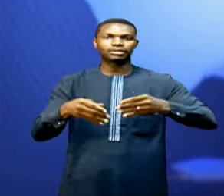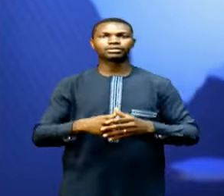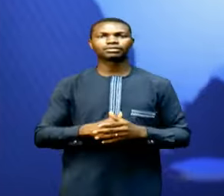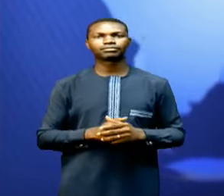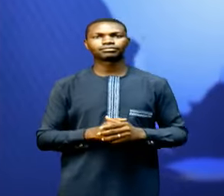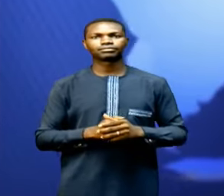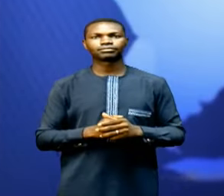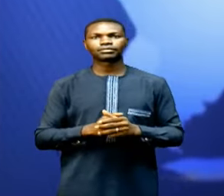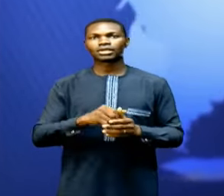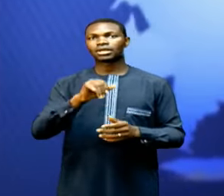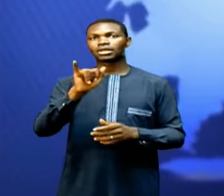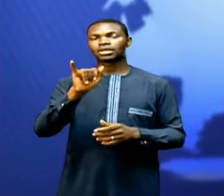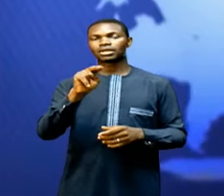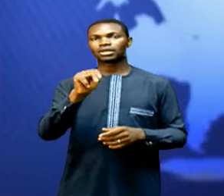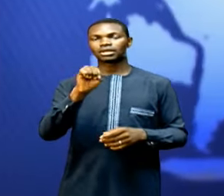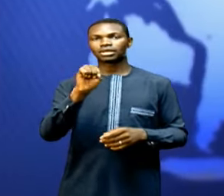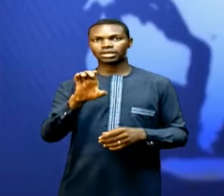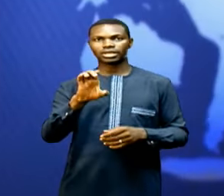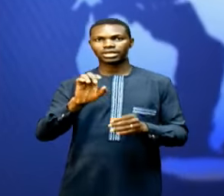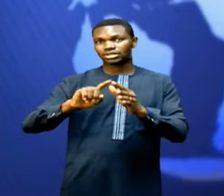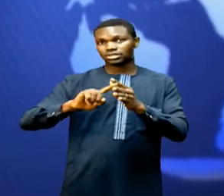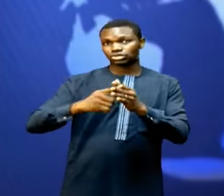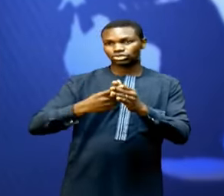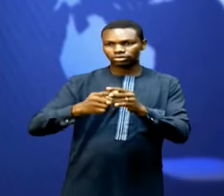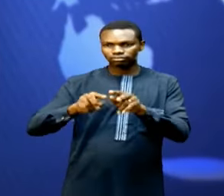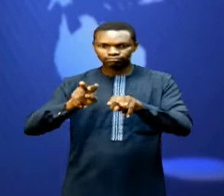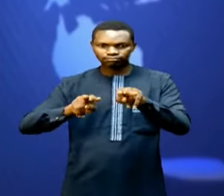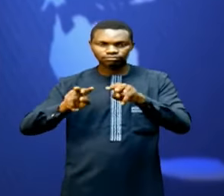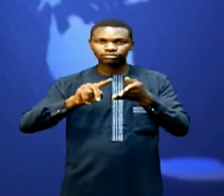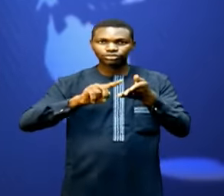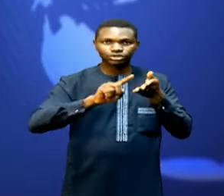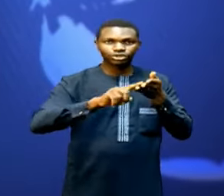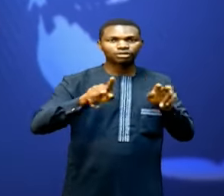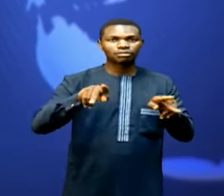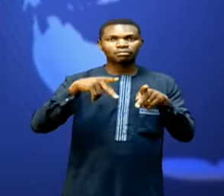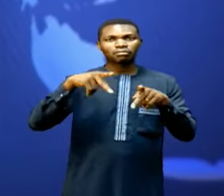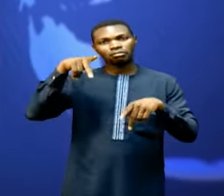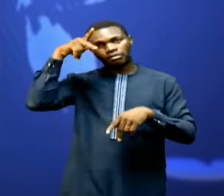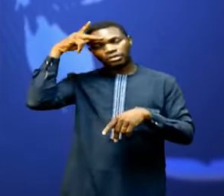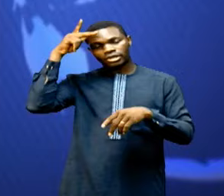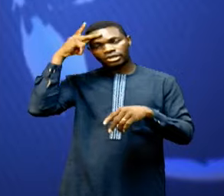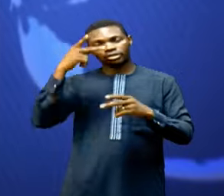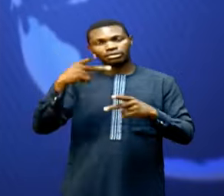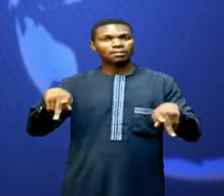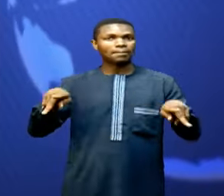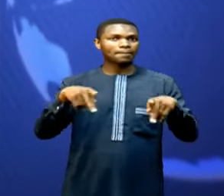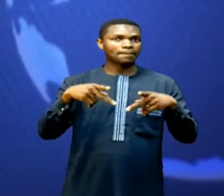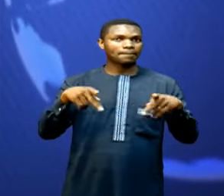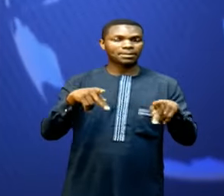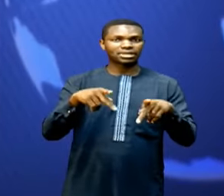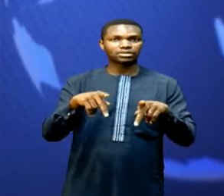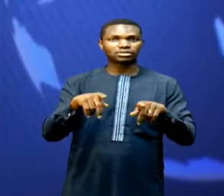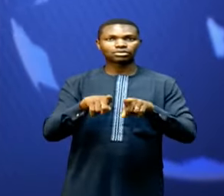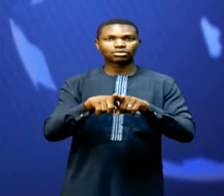And INEC begins assessment of political parties visits LP for physical verification.